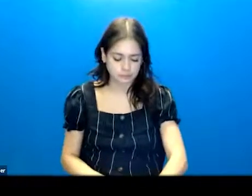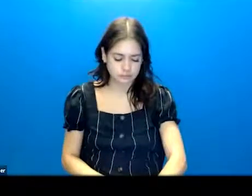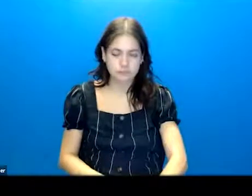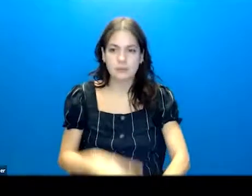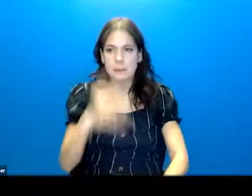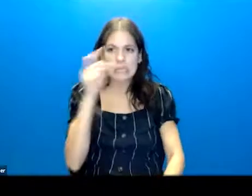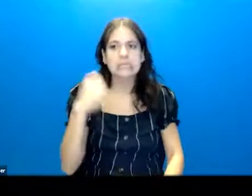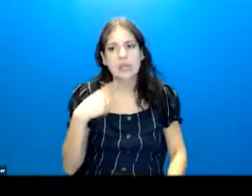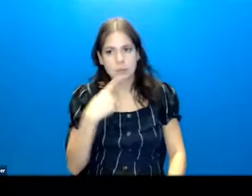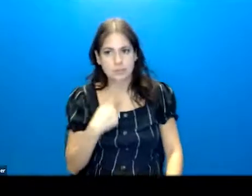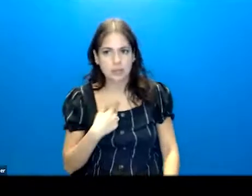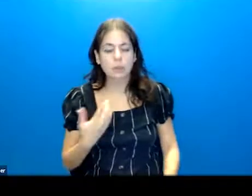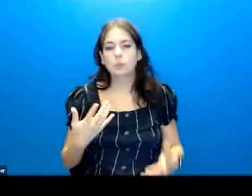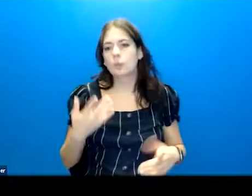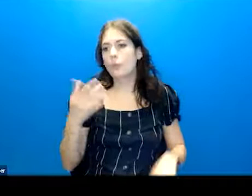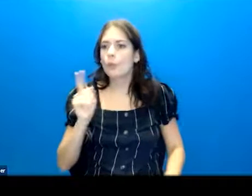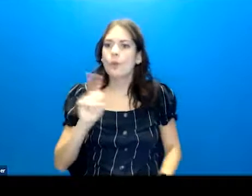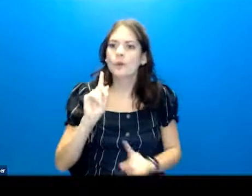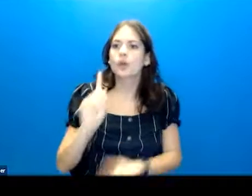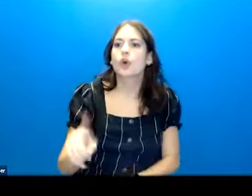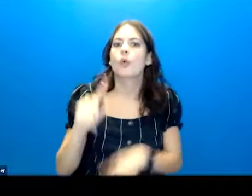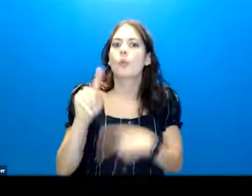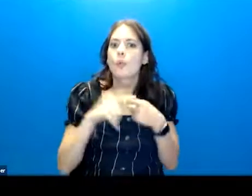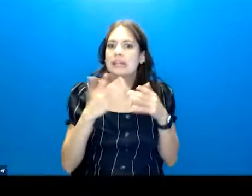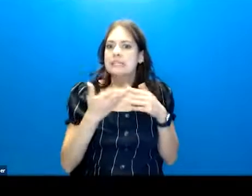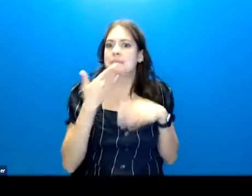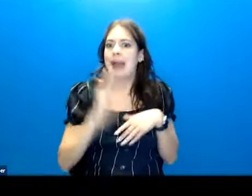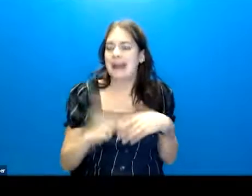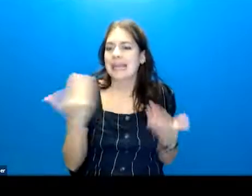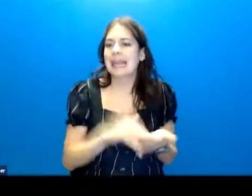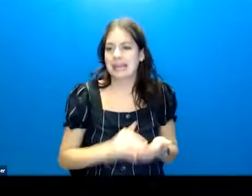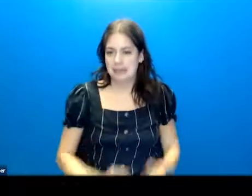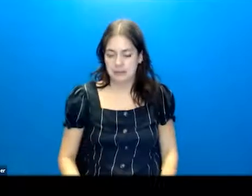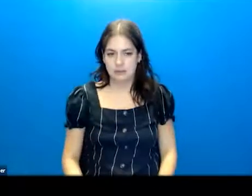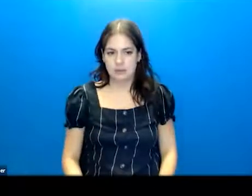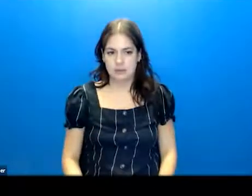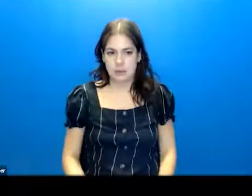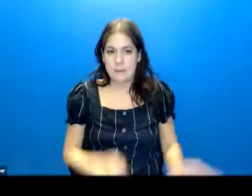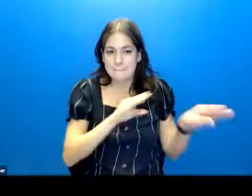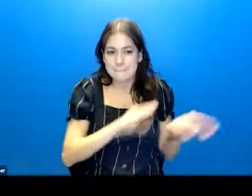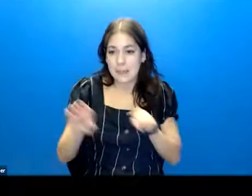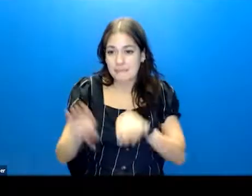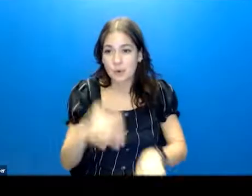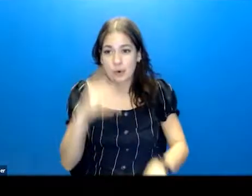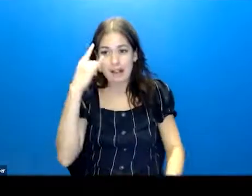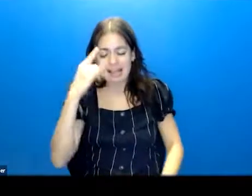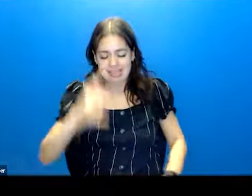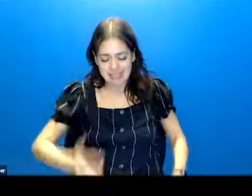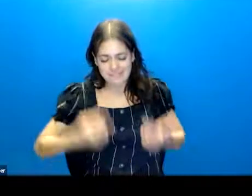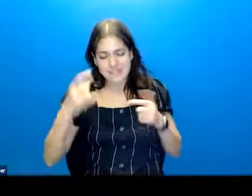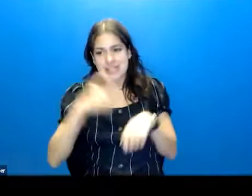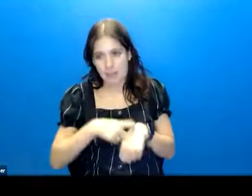Because that's going to tell you where they're going to go when things are bad again. Behavior is lifetime. You capture it all.